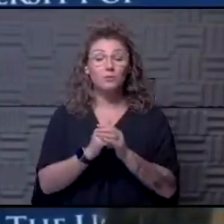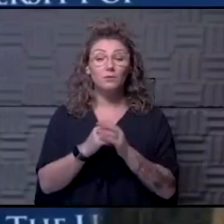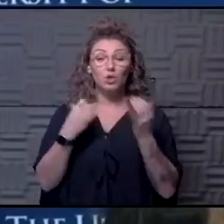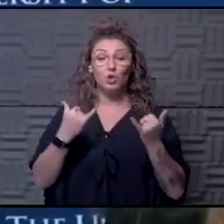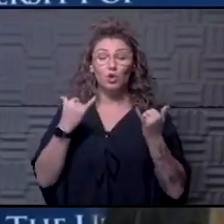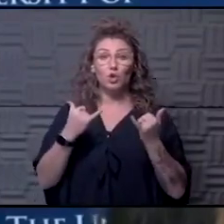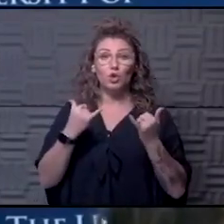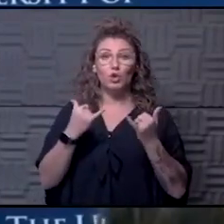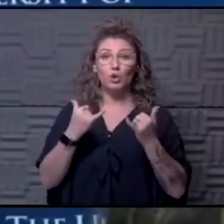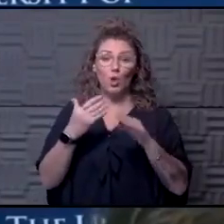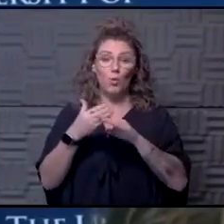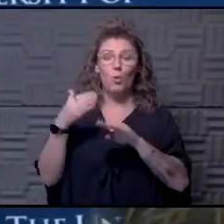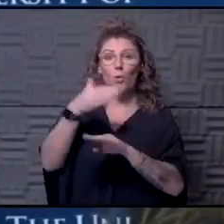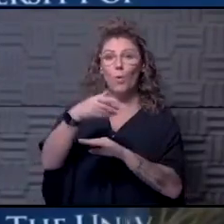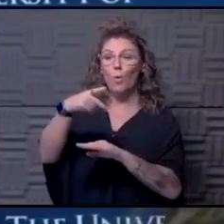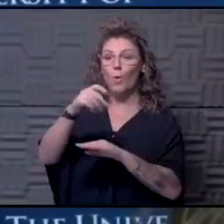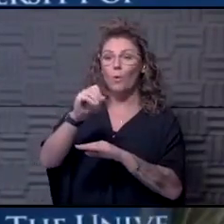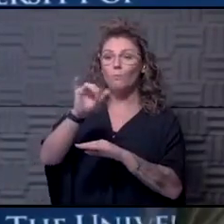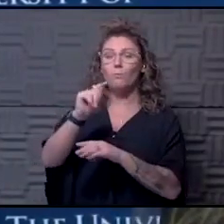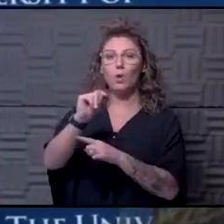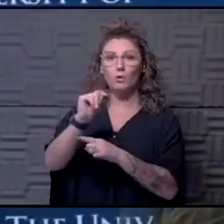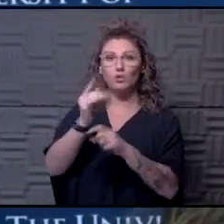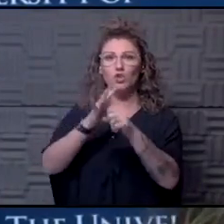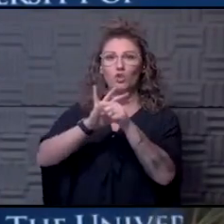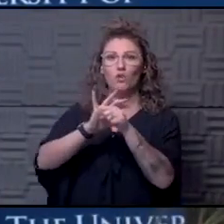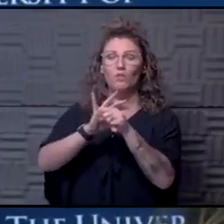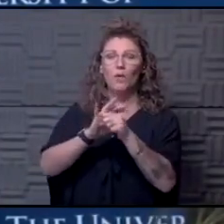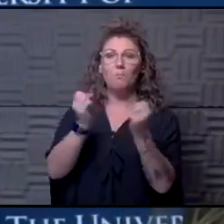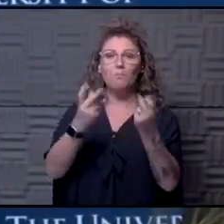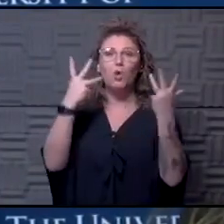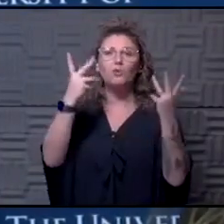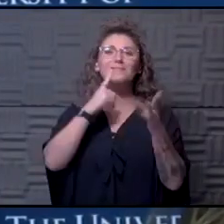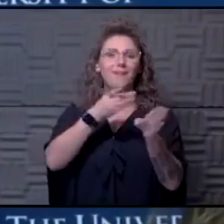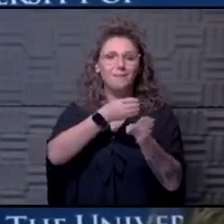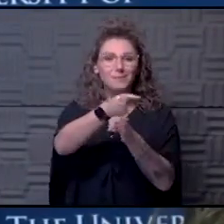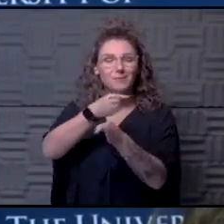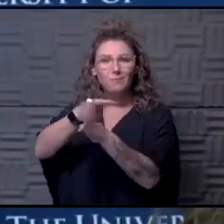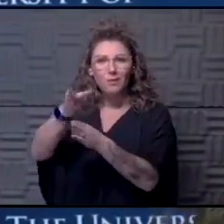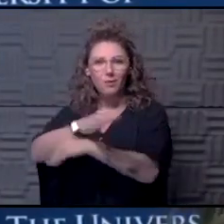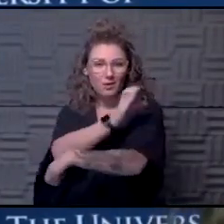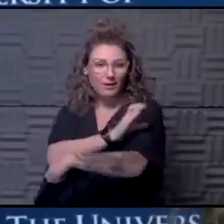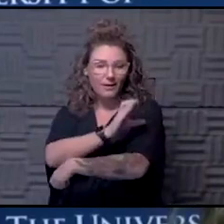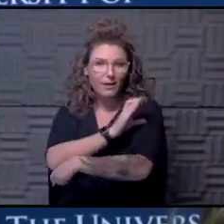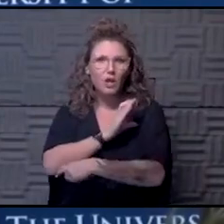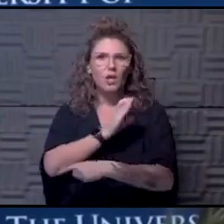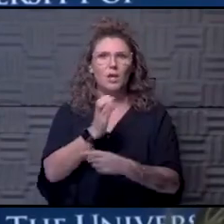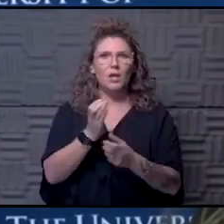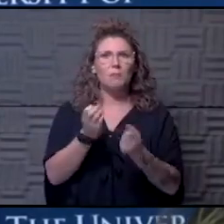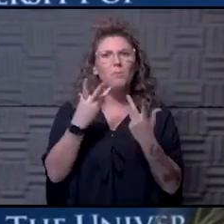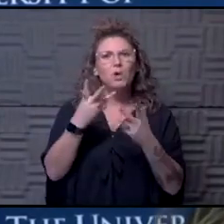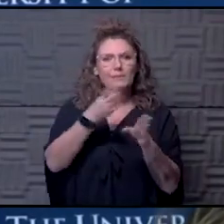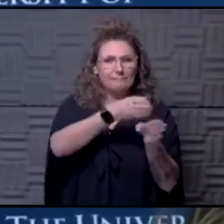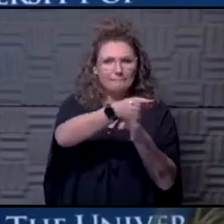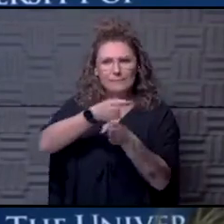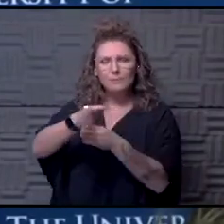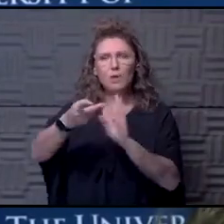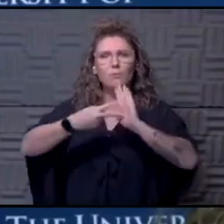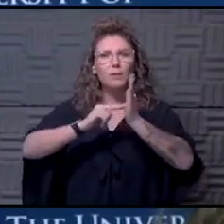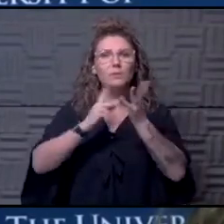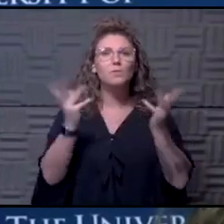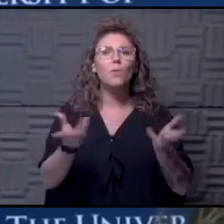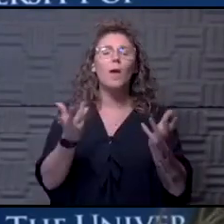the post COVID multidisciplinary clinic. And that is multidisciplinary, meaning that there are